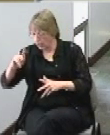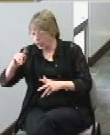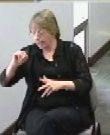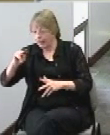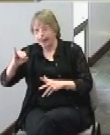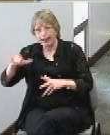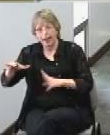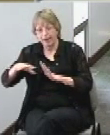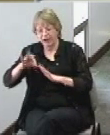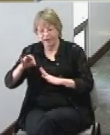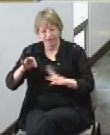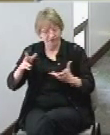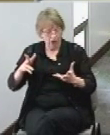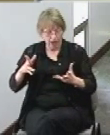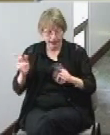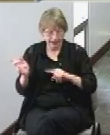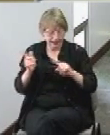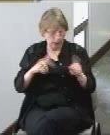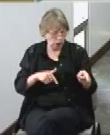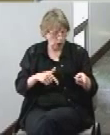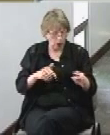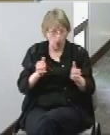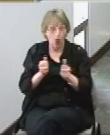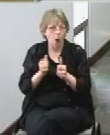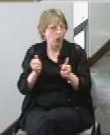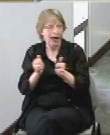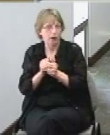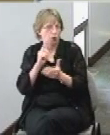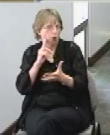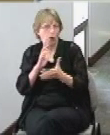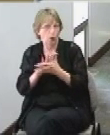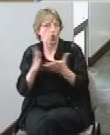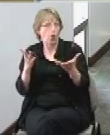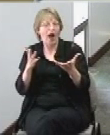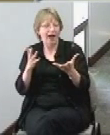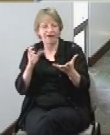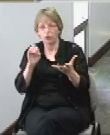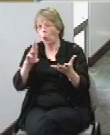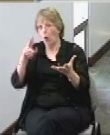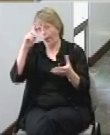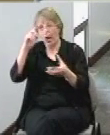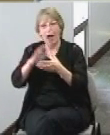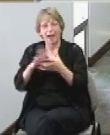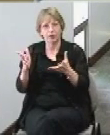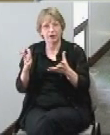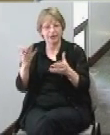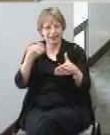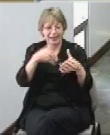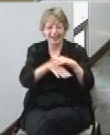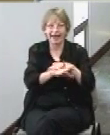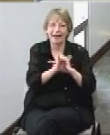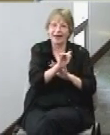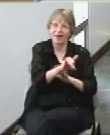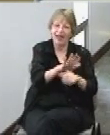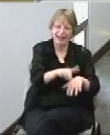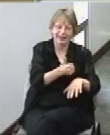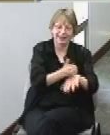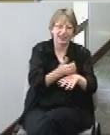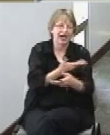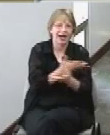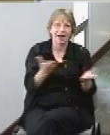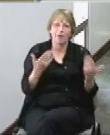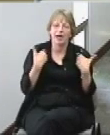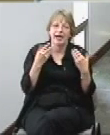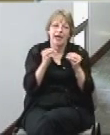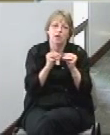and spouses and of course the spouses normally don't know the other employees you get them in that kind of a setting and everybody has more